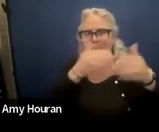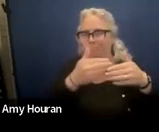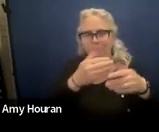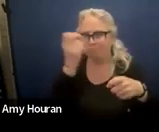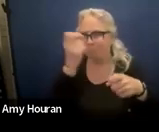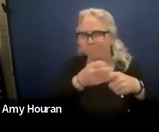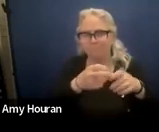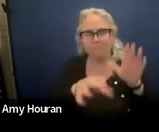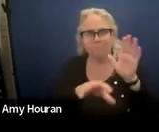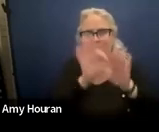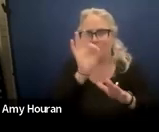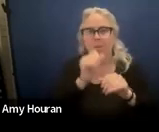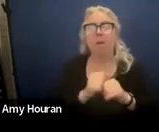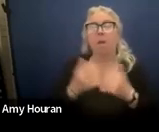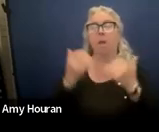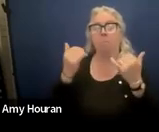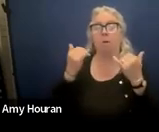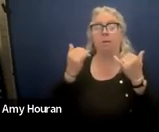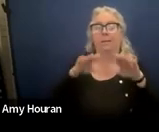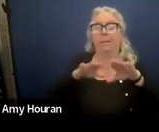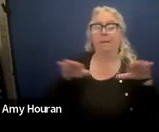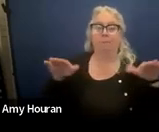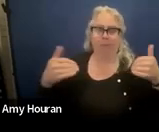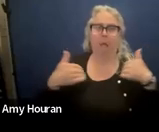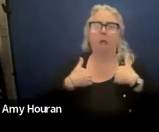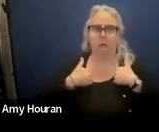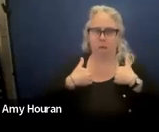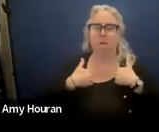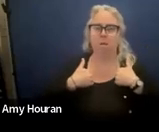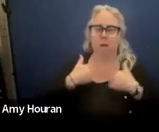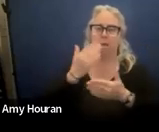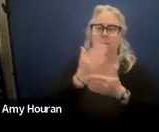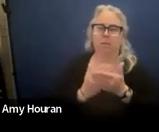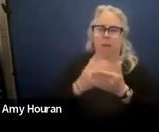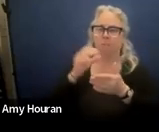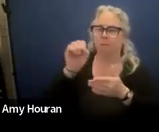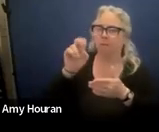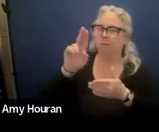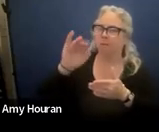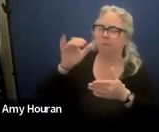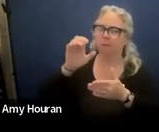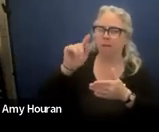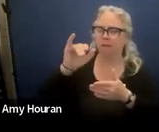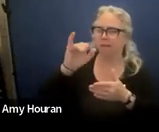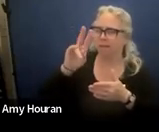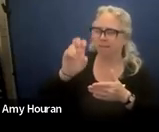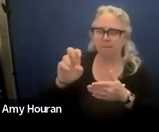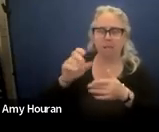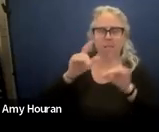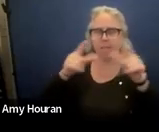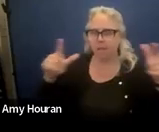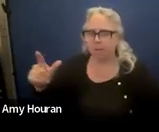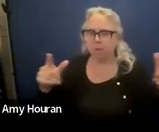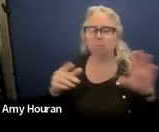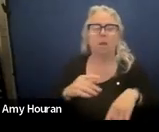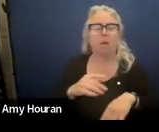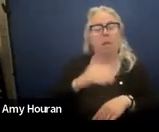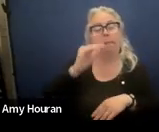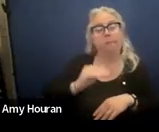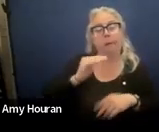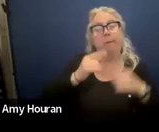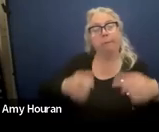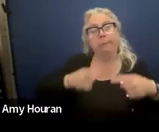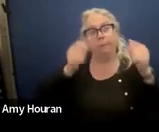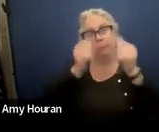um present levels had a lot of subjective language like child struggles with or the child sometimes